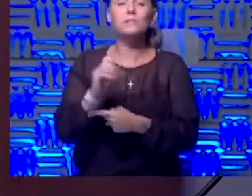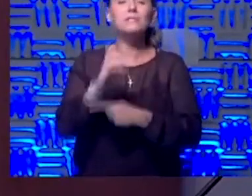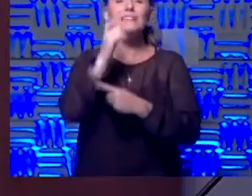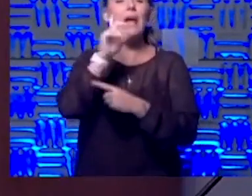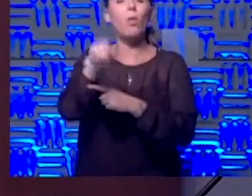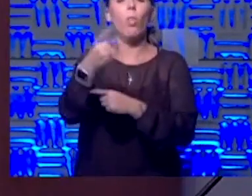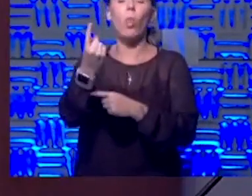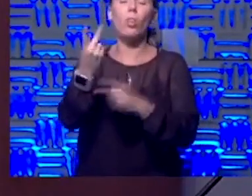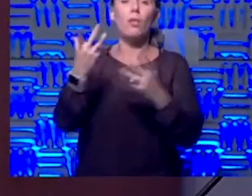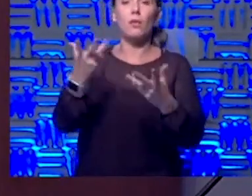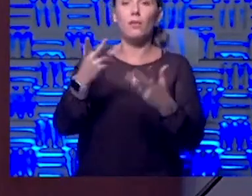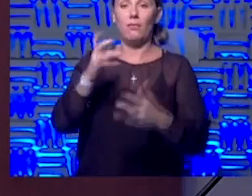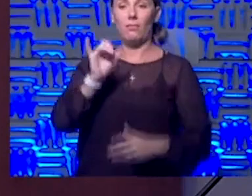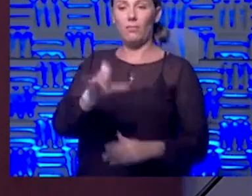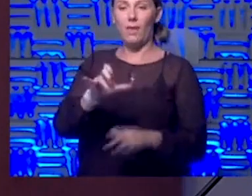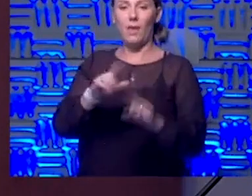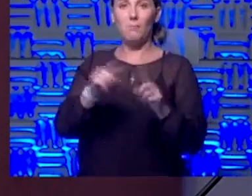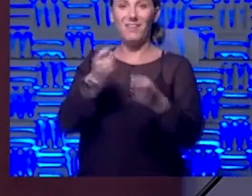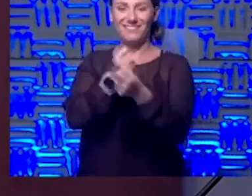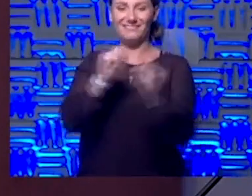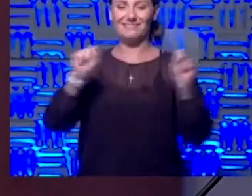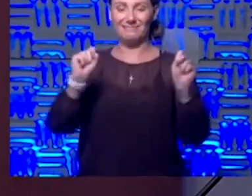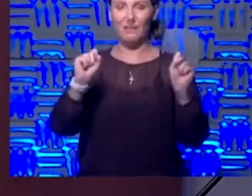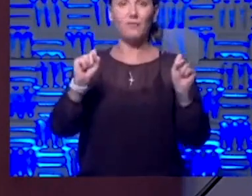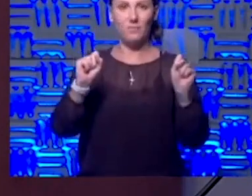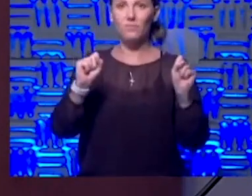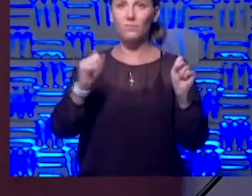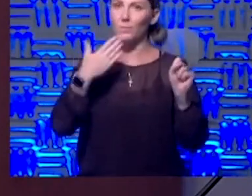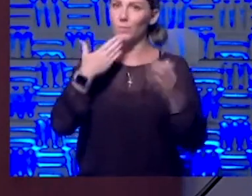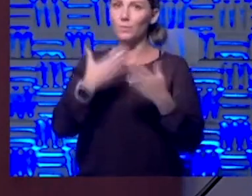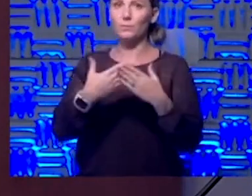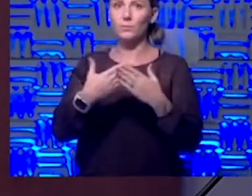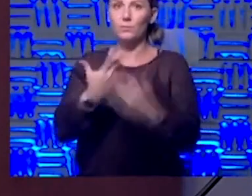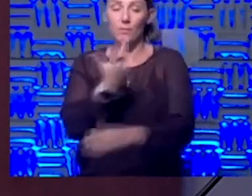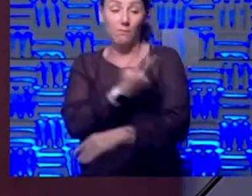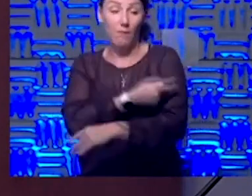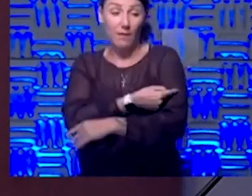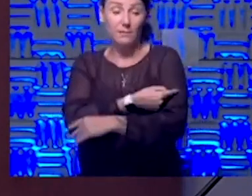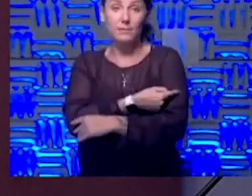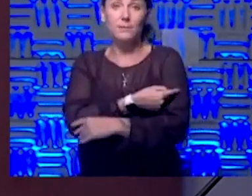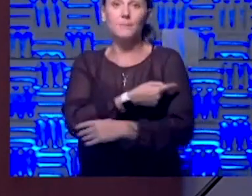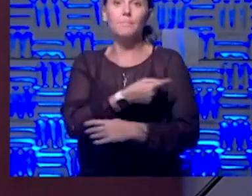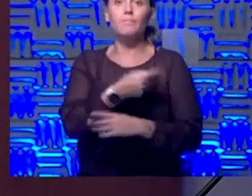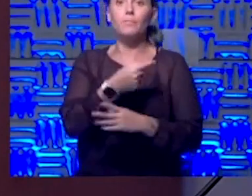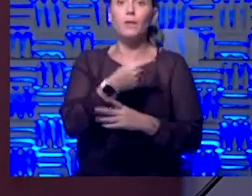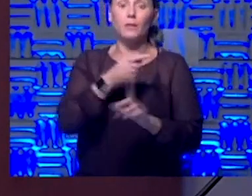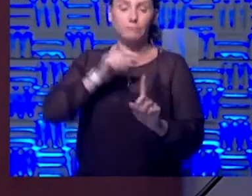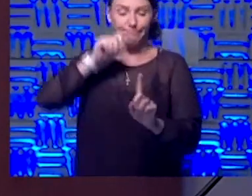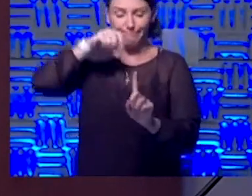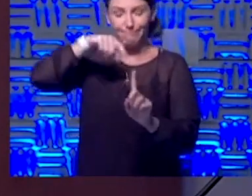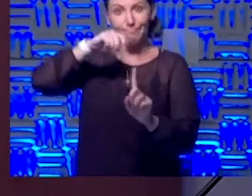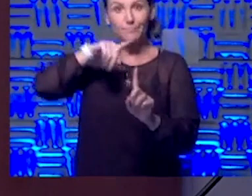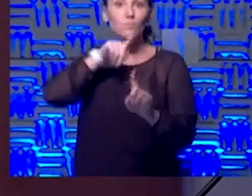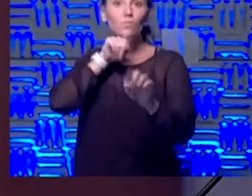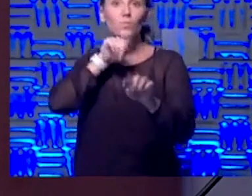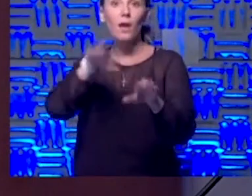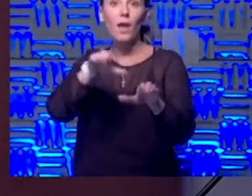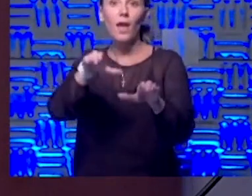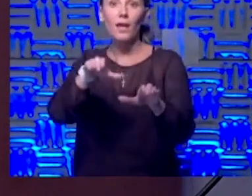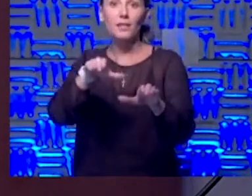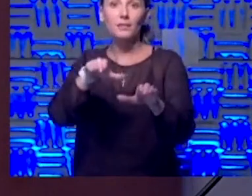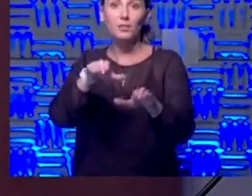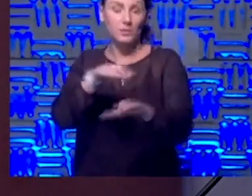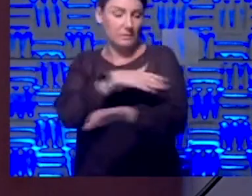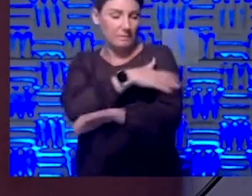only on top of that, the safety was there. The vaccine stimulated reactions around the